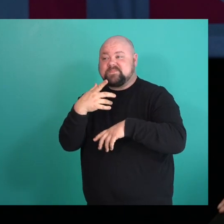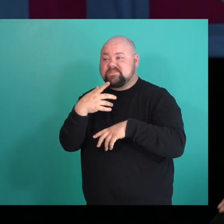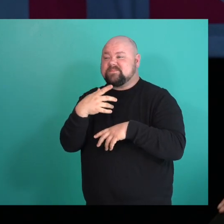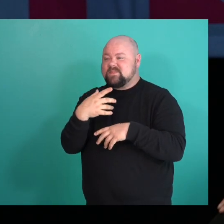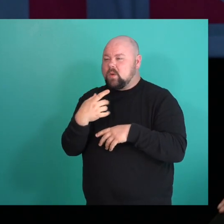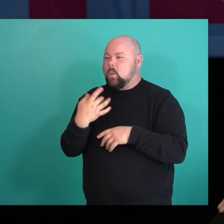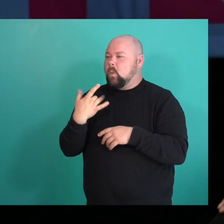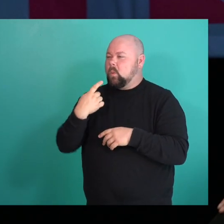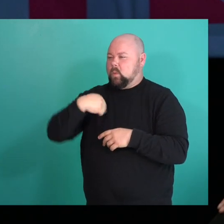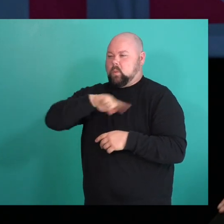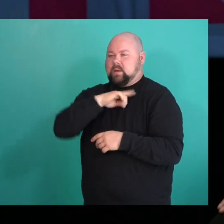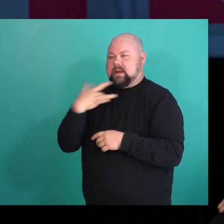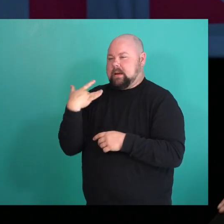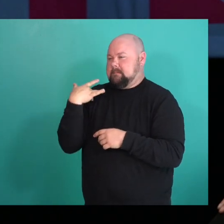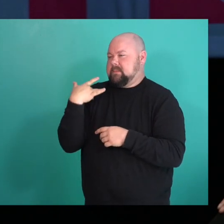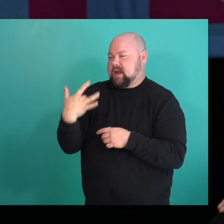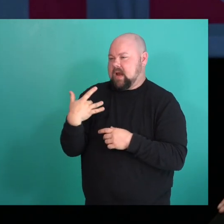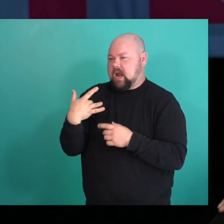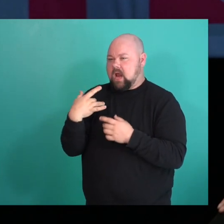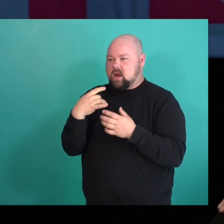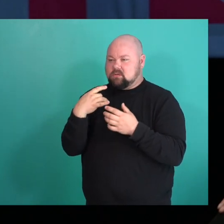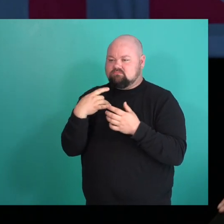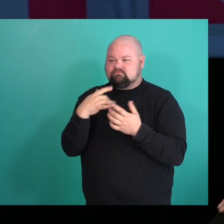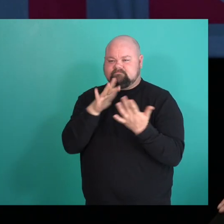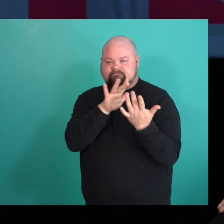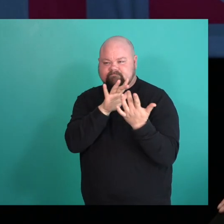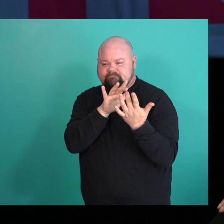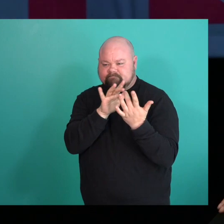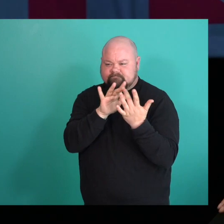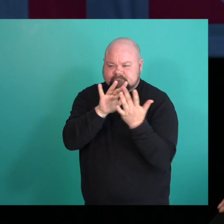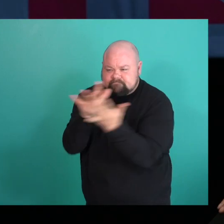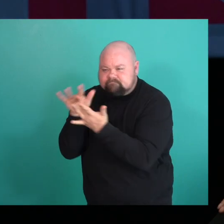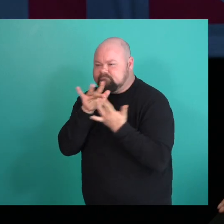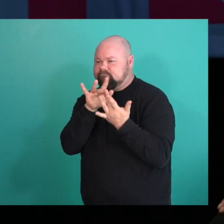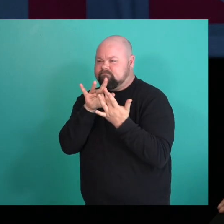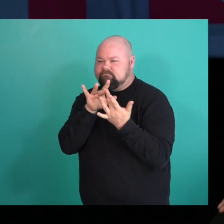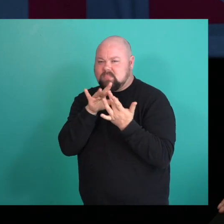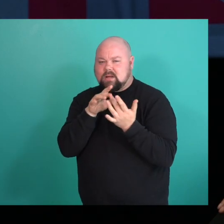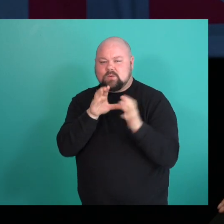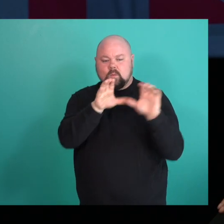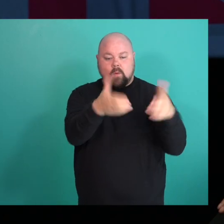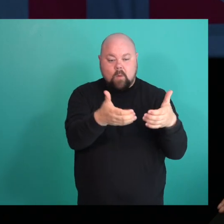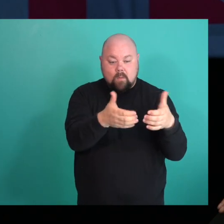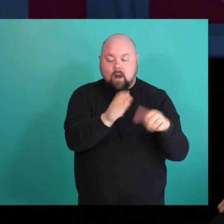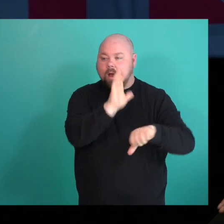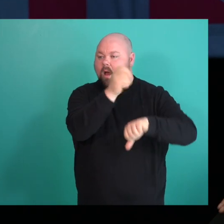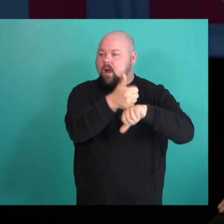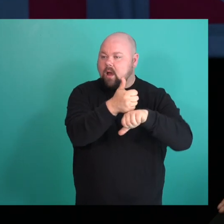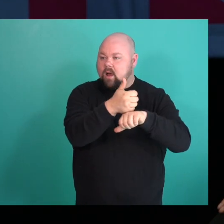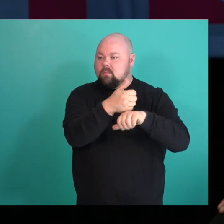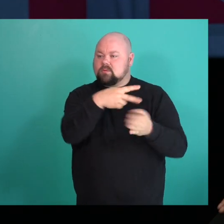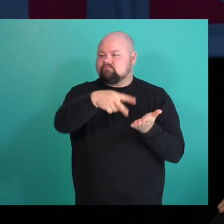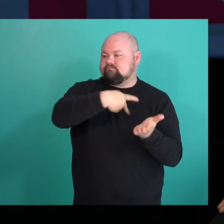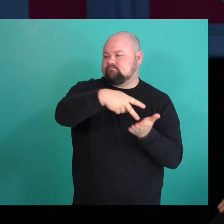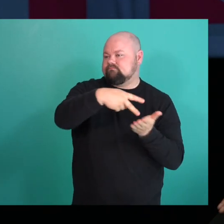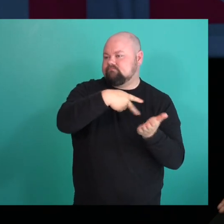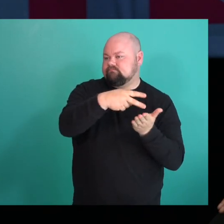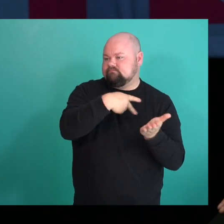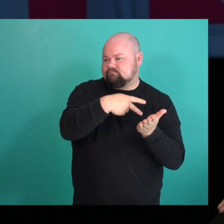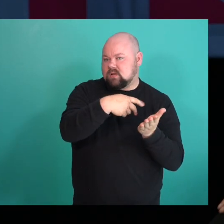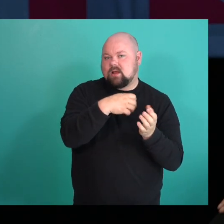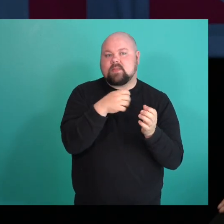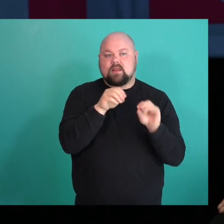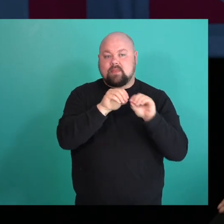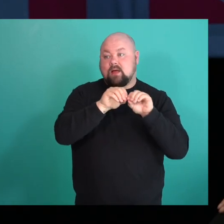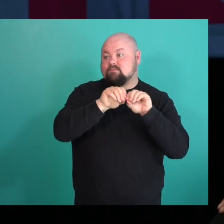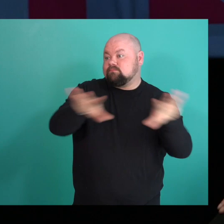networking in terms of connections with each other. And then this group would say, well, let's put on a dance. And then the word would go out and